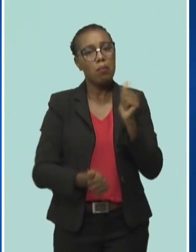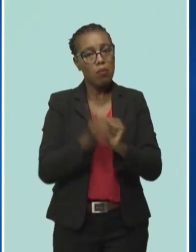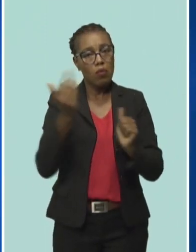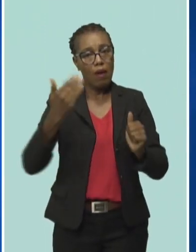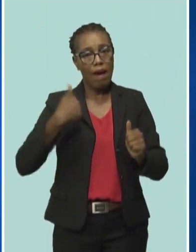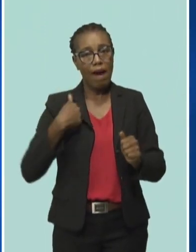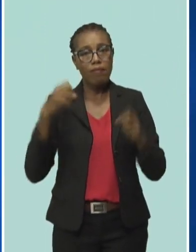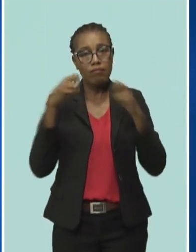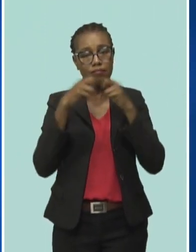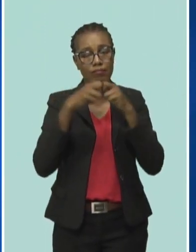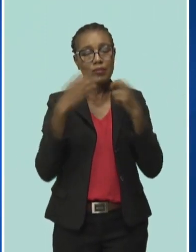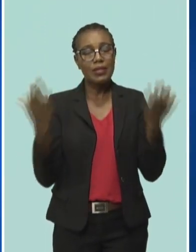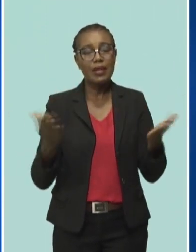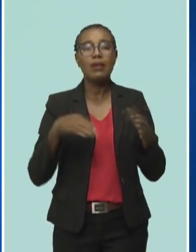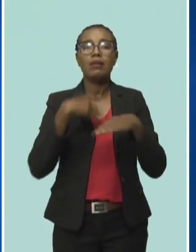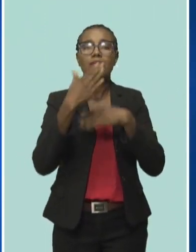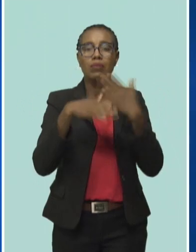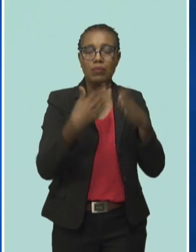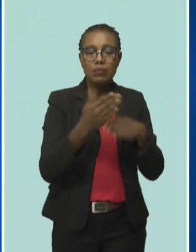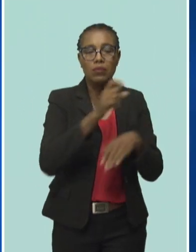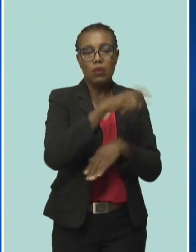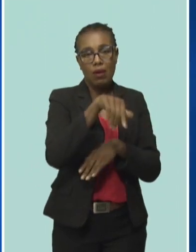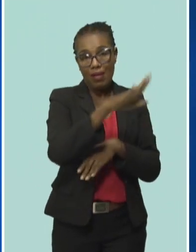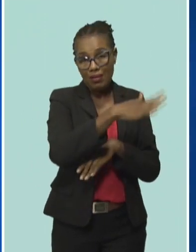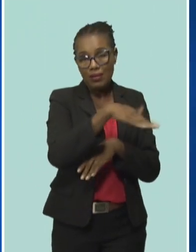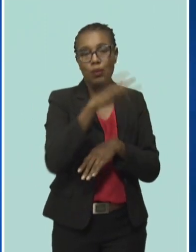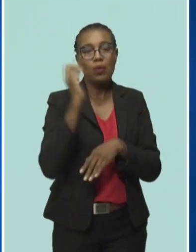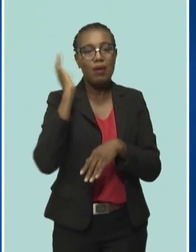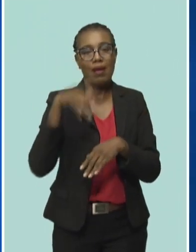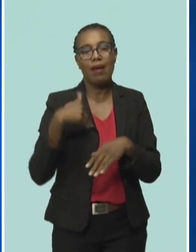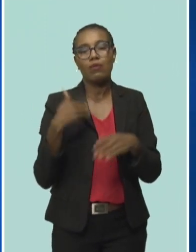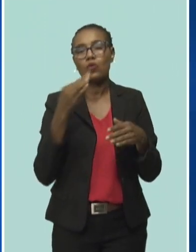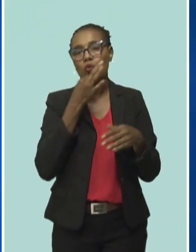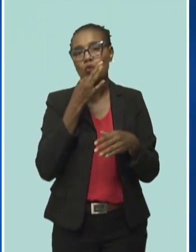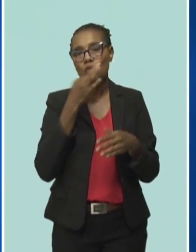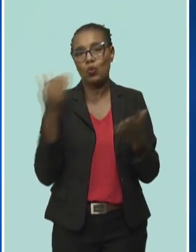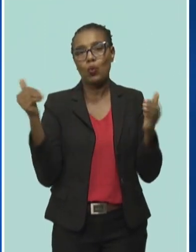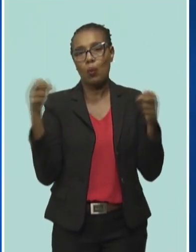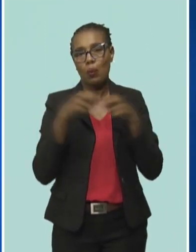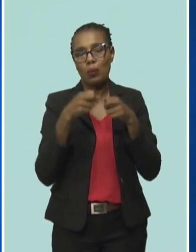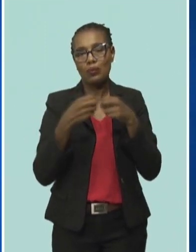and that power will be restored very shortly to all across the island. Thank you so much. Thank you so much, Pearson.